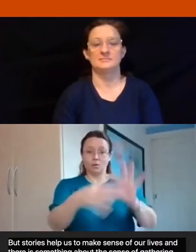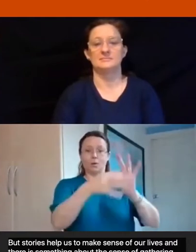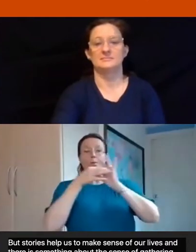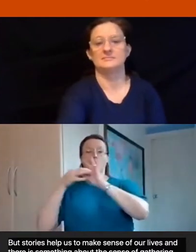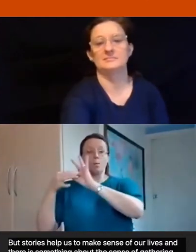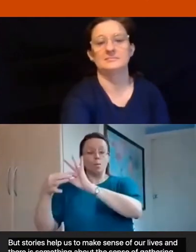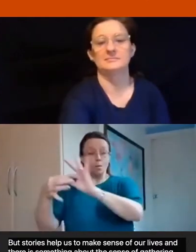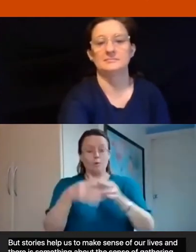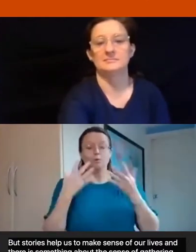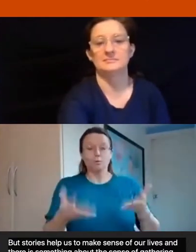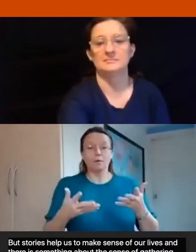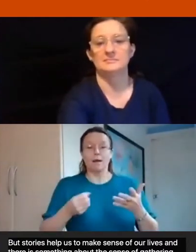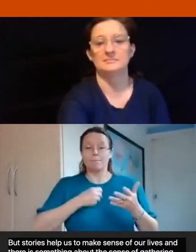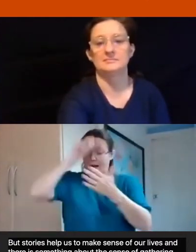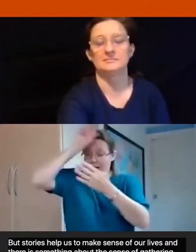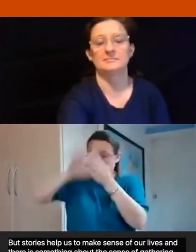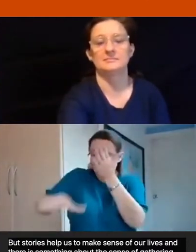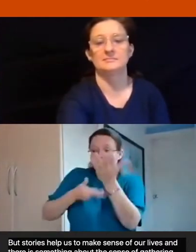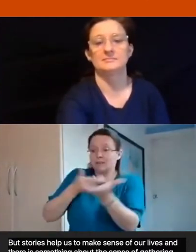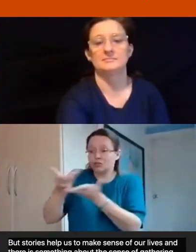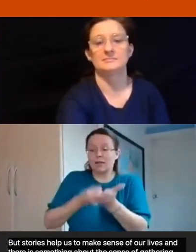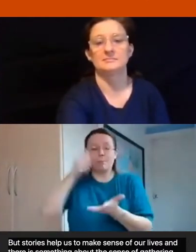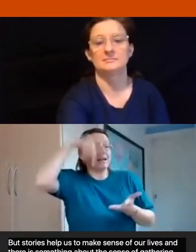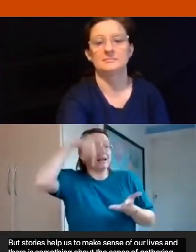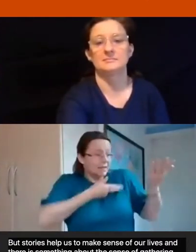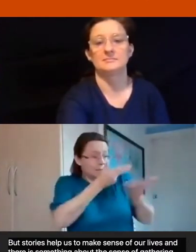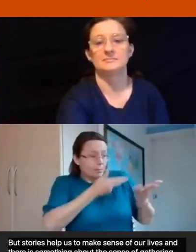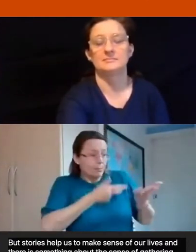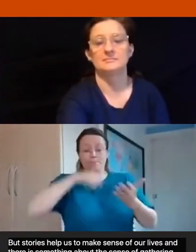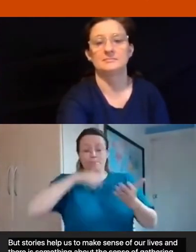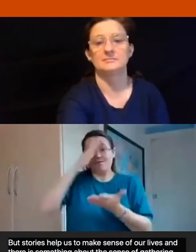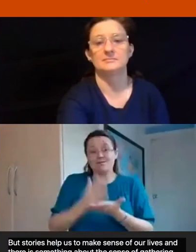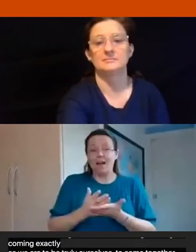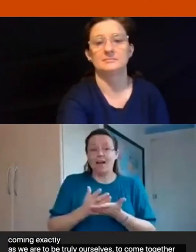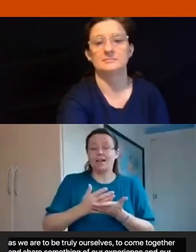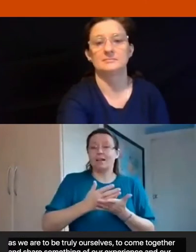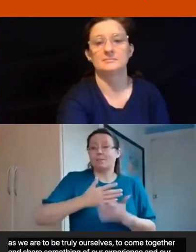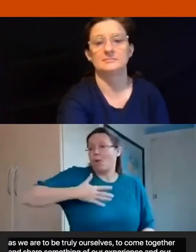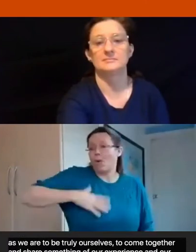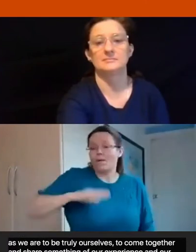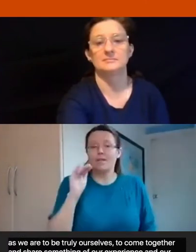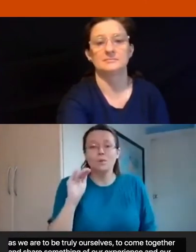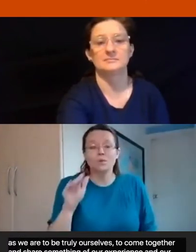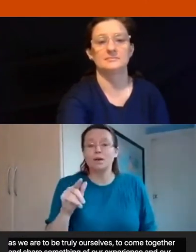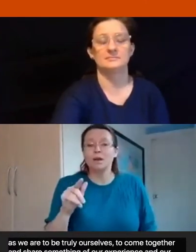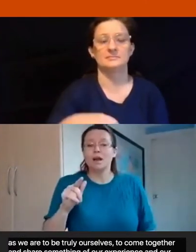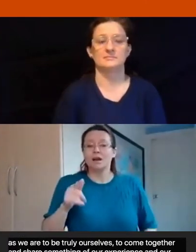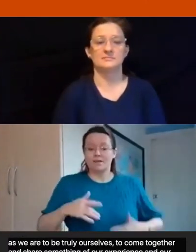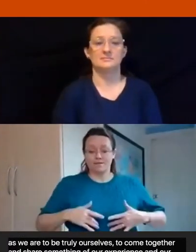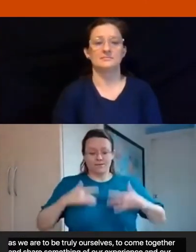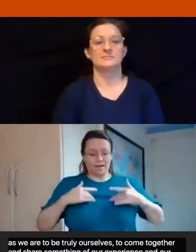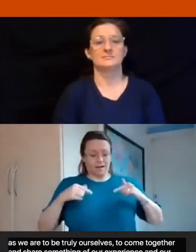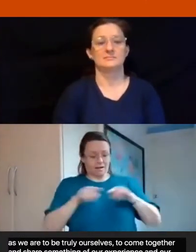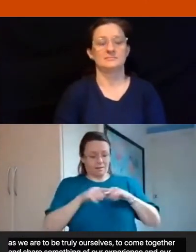something of our experience and our ideas of our faith and of our hopes of what it feels like to be ourselves